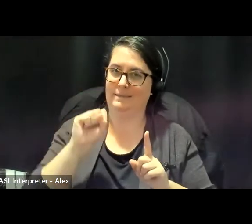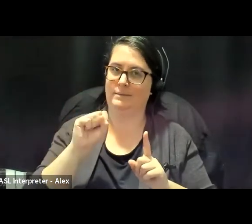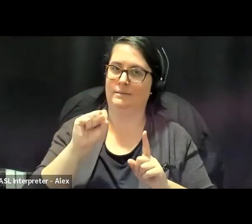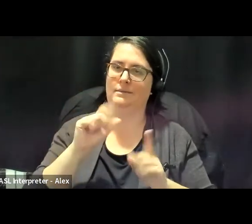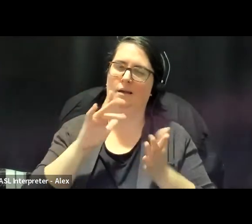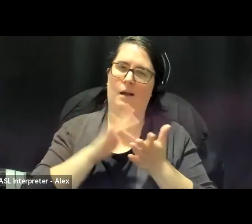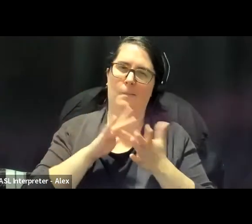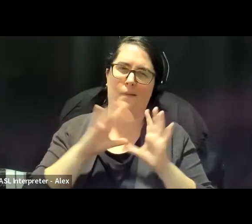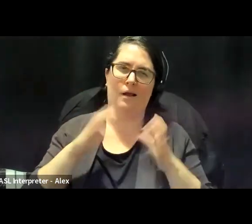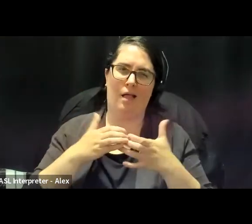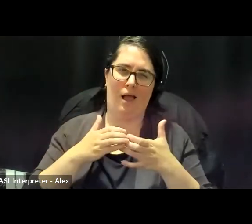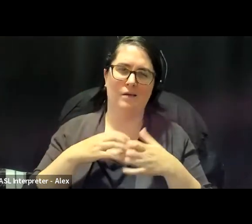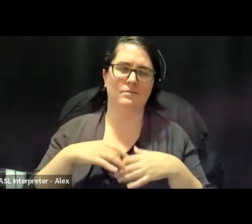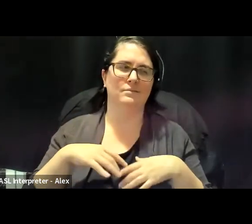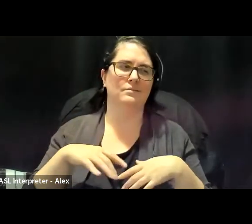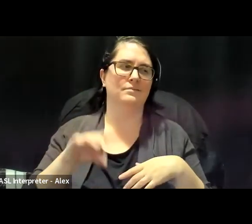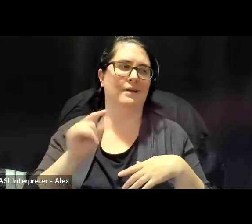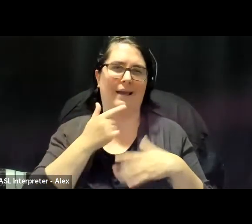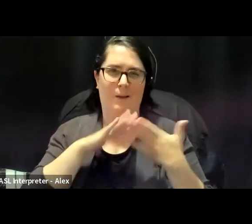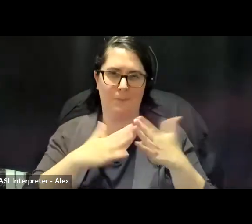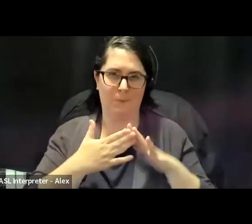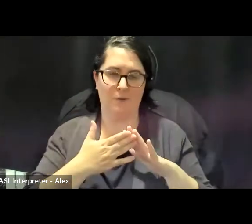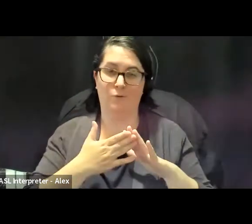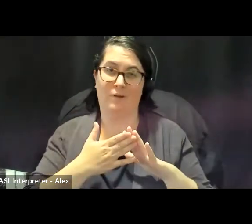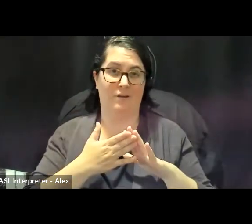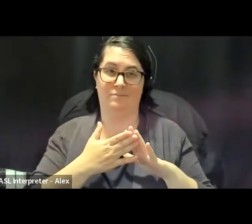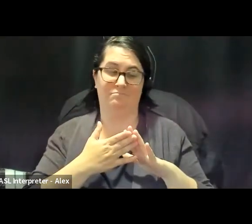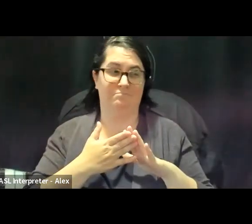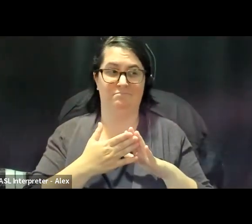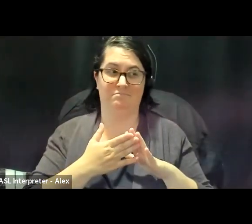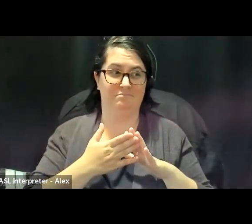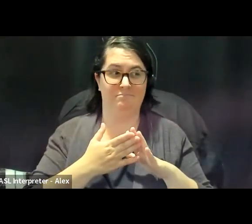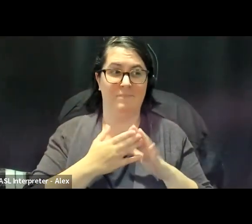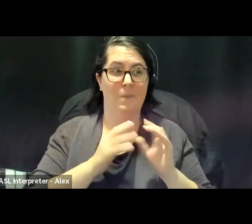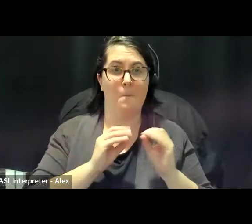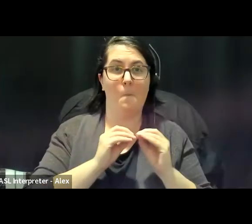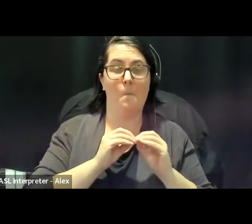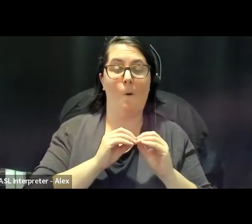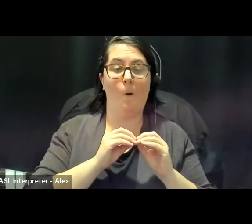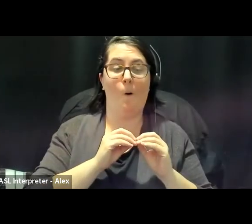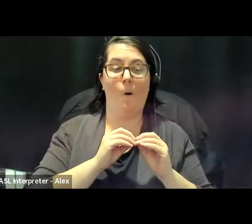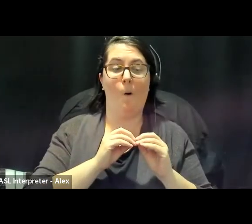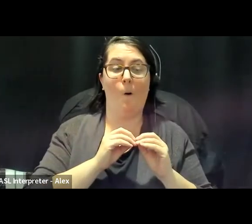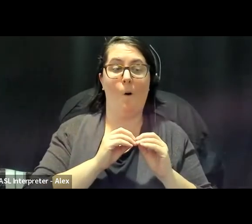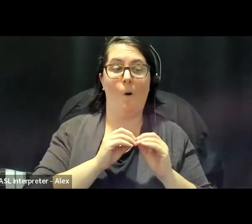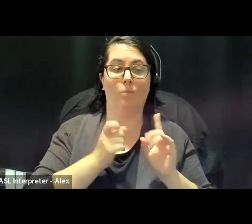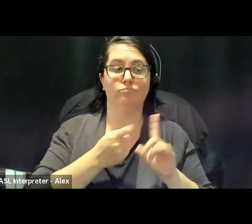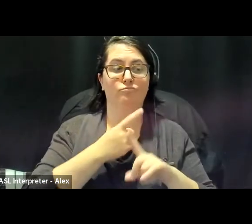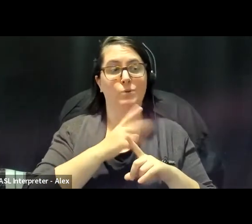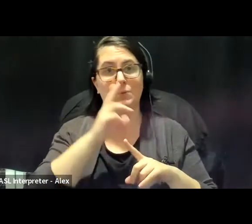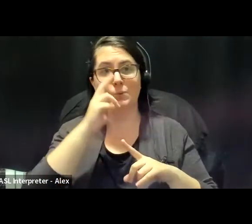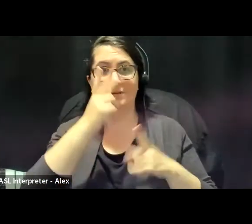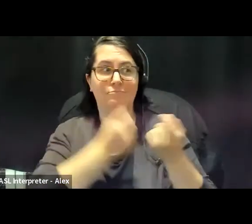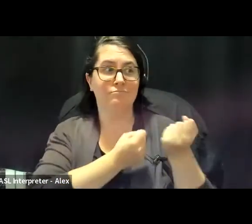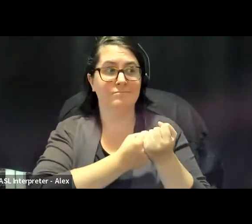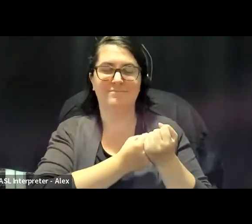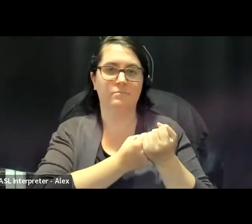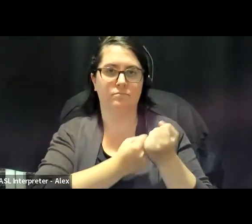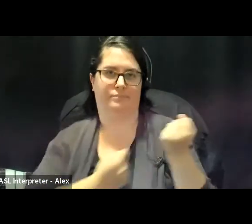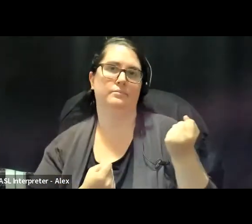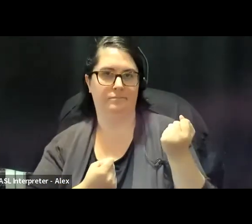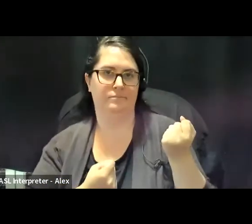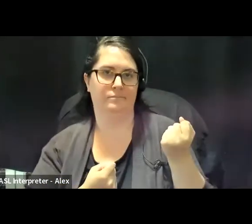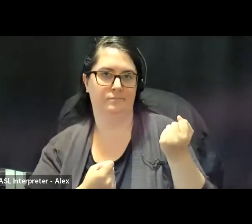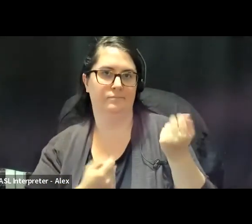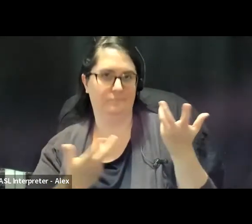gay communities abandoned some of many of the more radical elements of the communities they had originally been been supporting right so we know that there's been